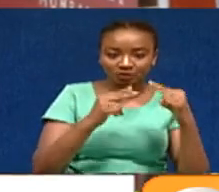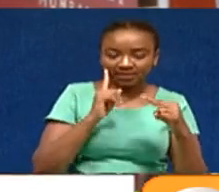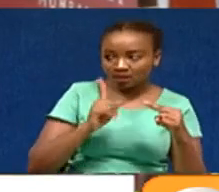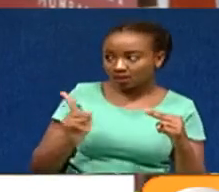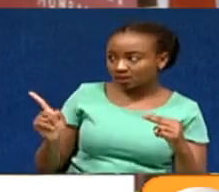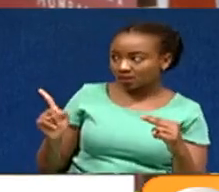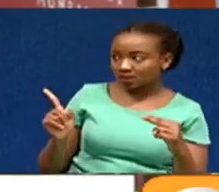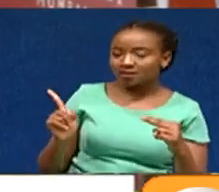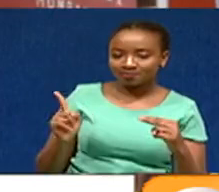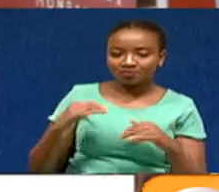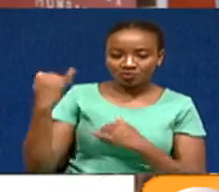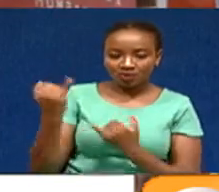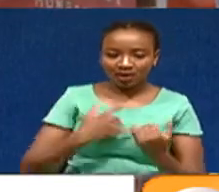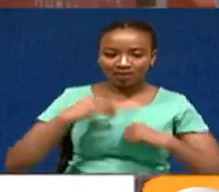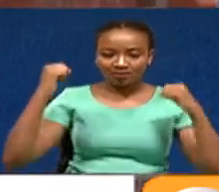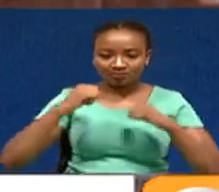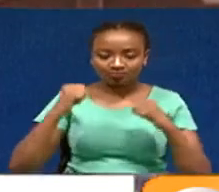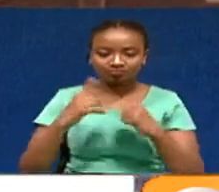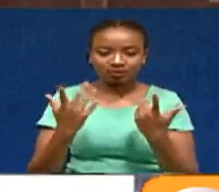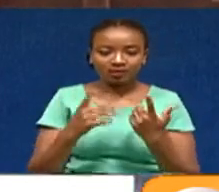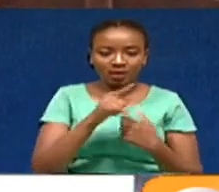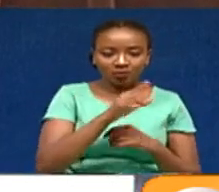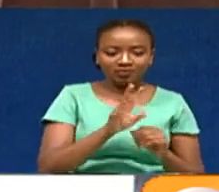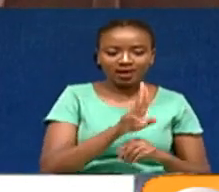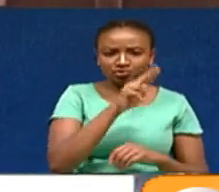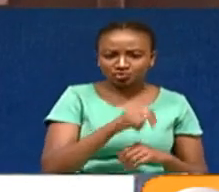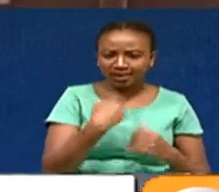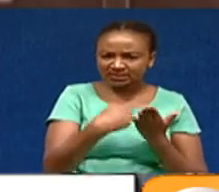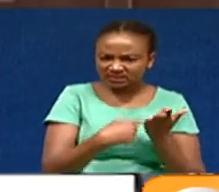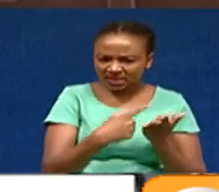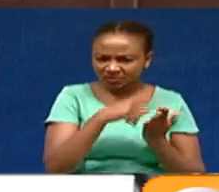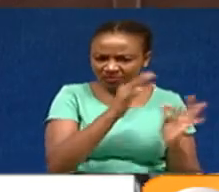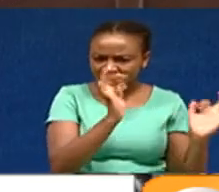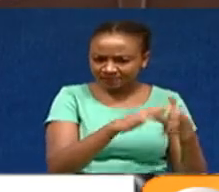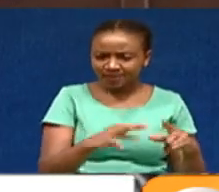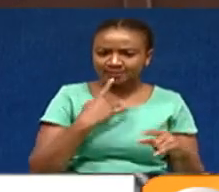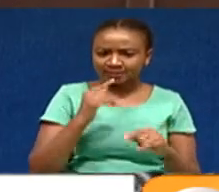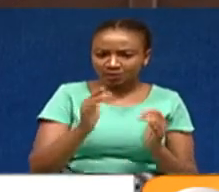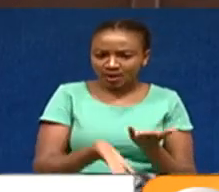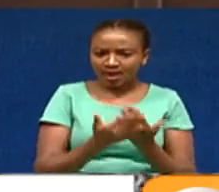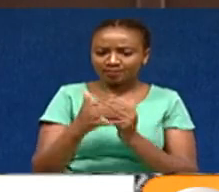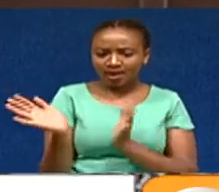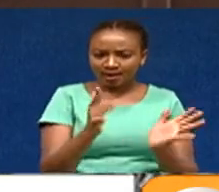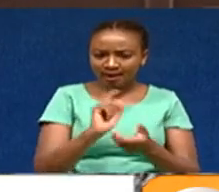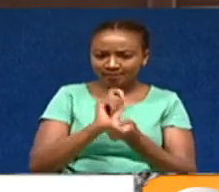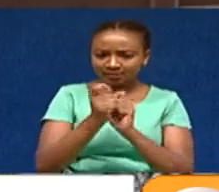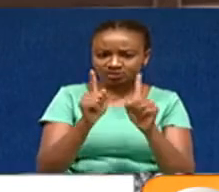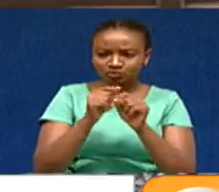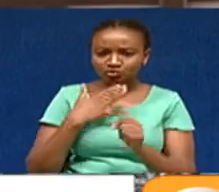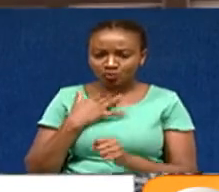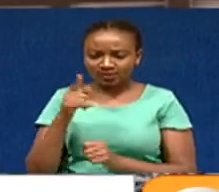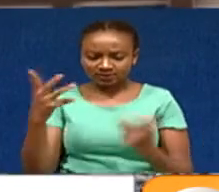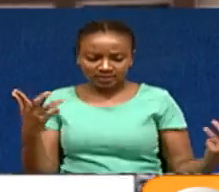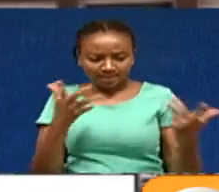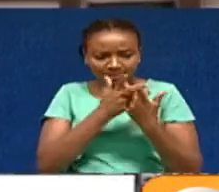has welcomed the Glasgow Declaration on Climate Action in the tourism sector, terming it as a pivotal step in aligning the tourism sector on